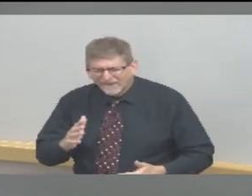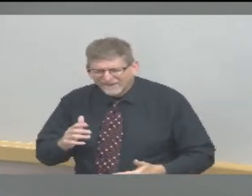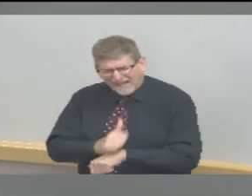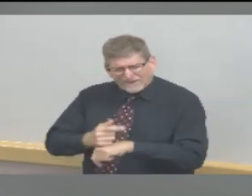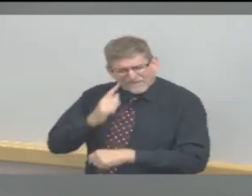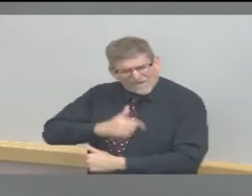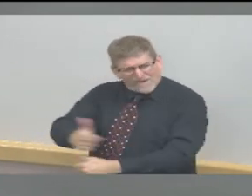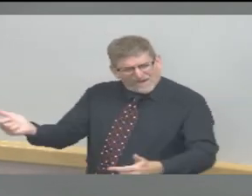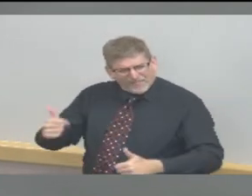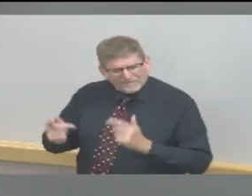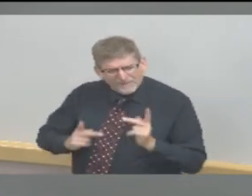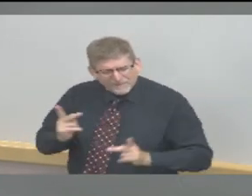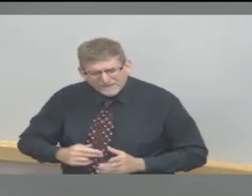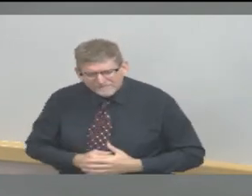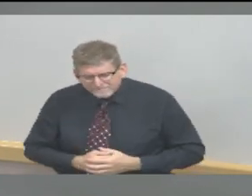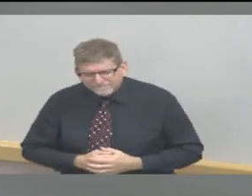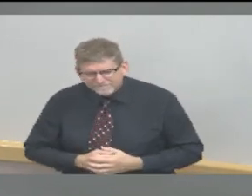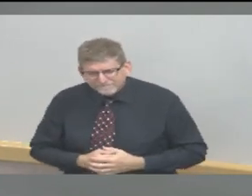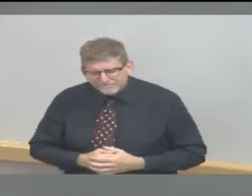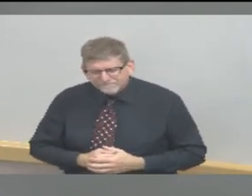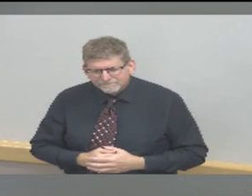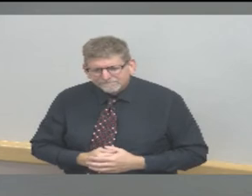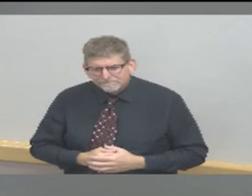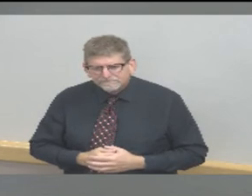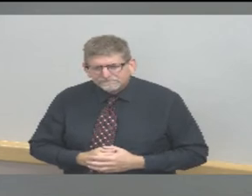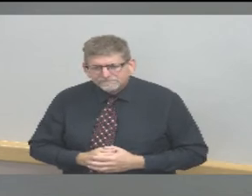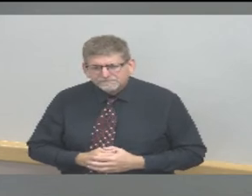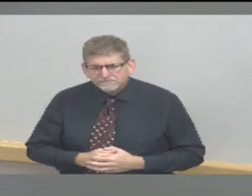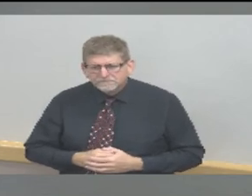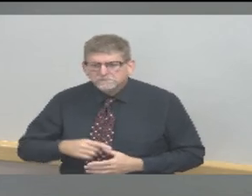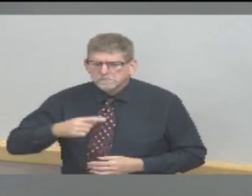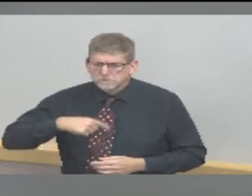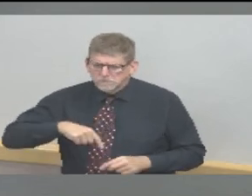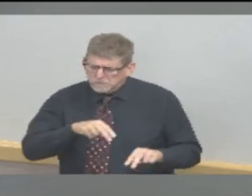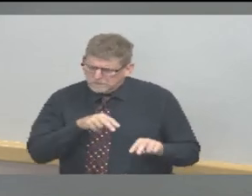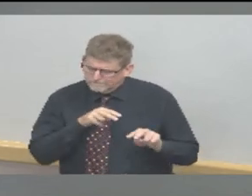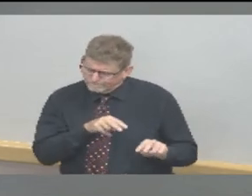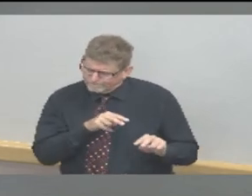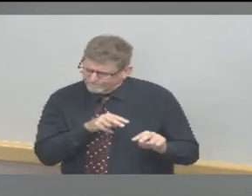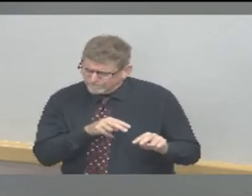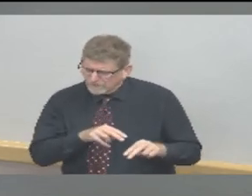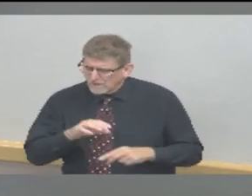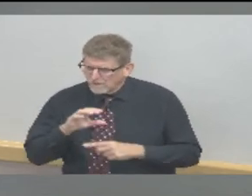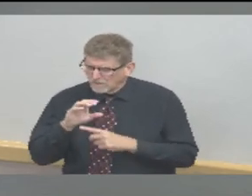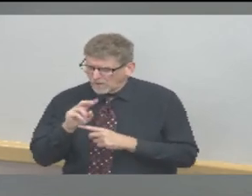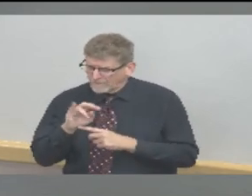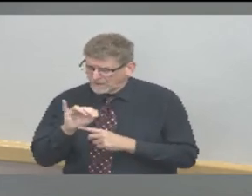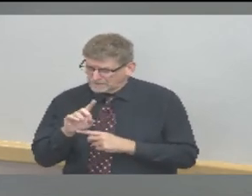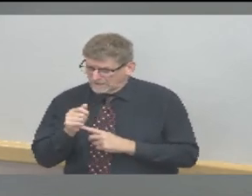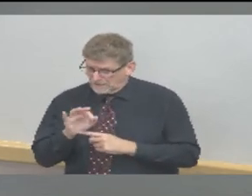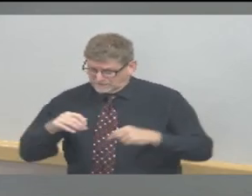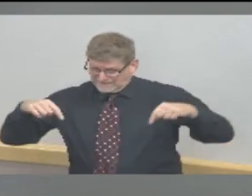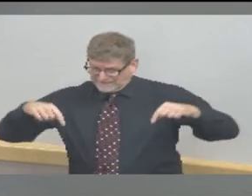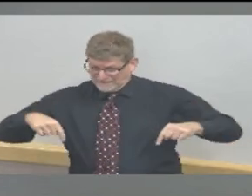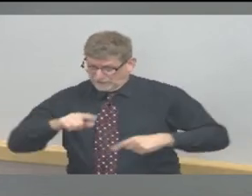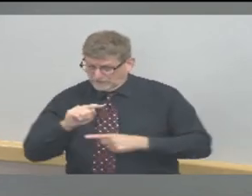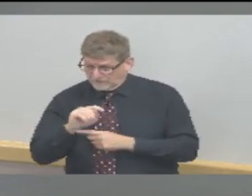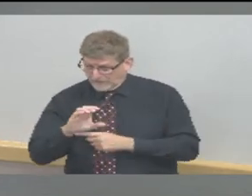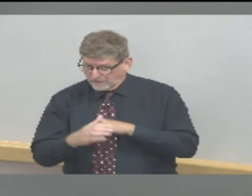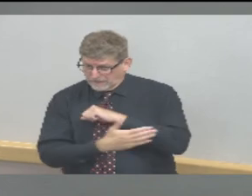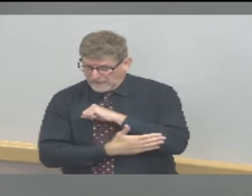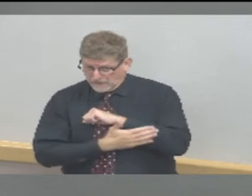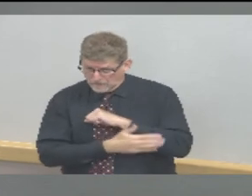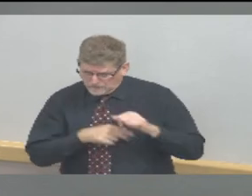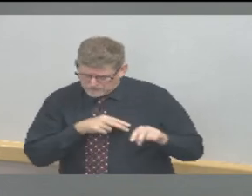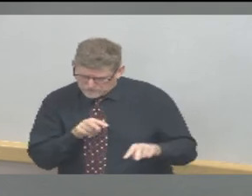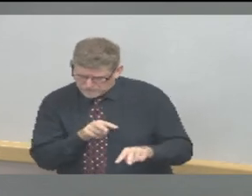Department of course will be monitoring the COVID-19 pandemic in Tippecanoe County and may issue additional recommendations